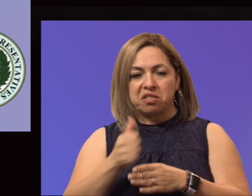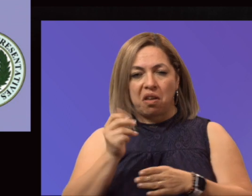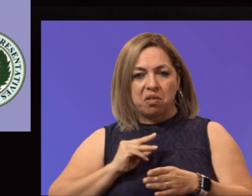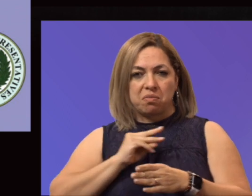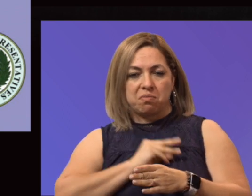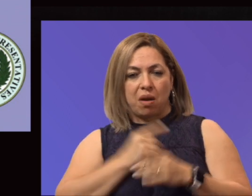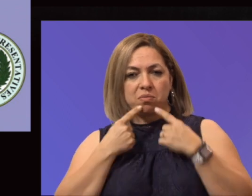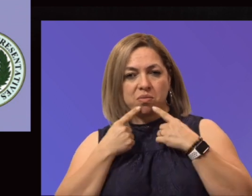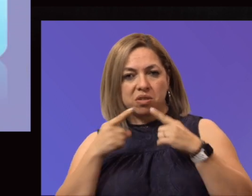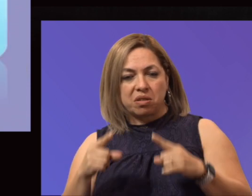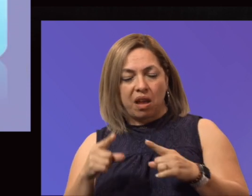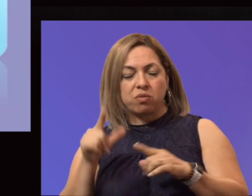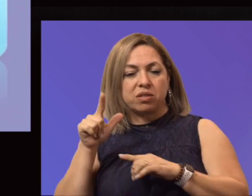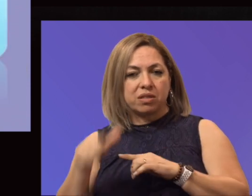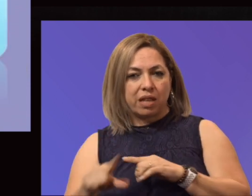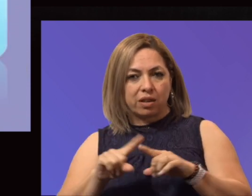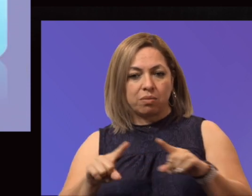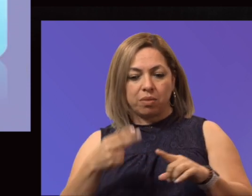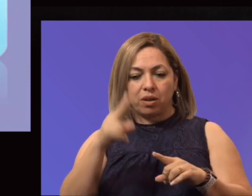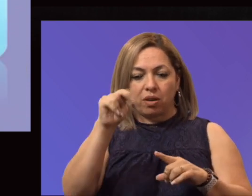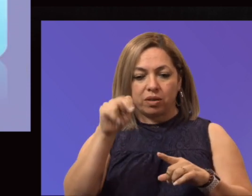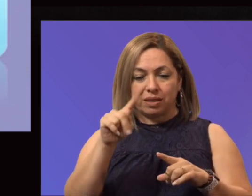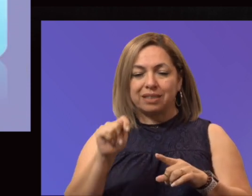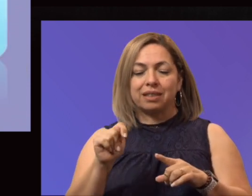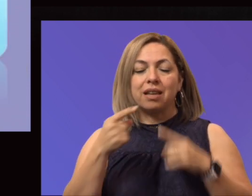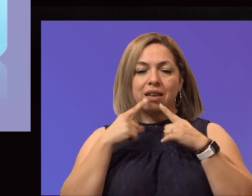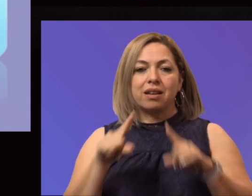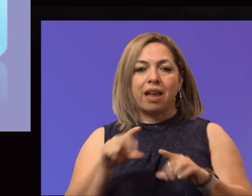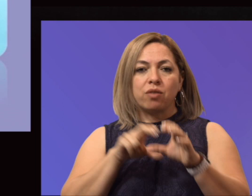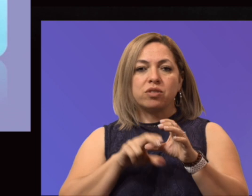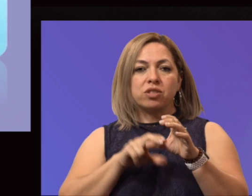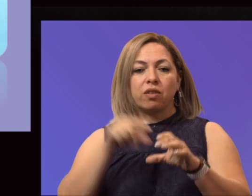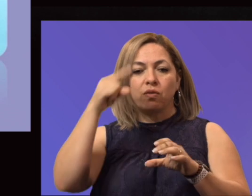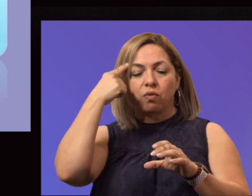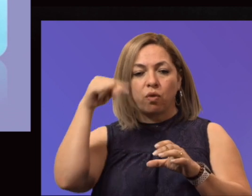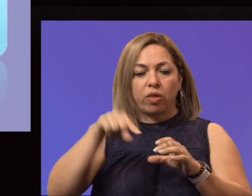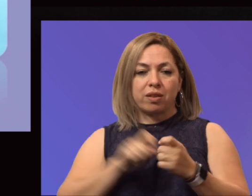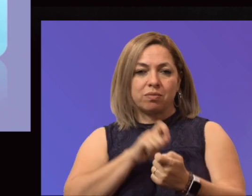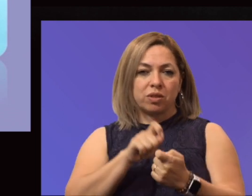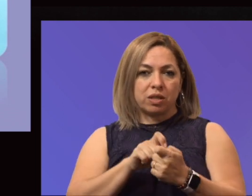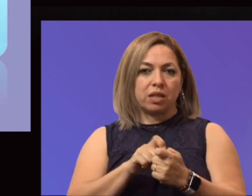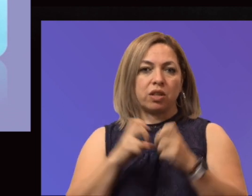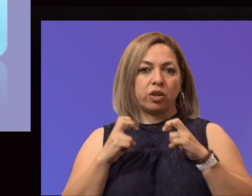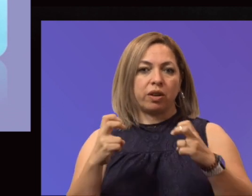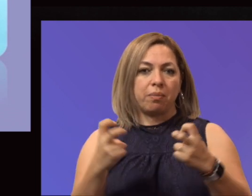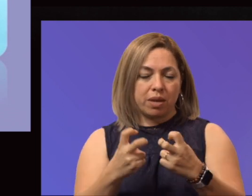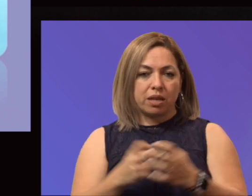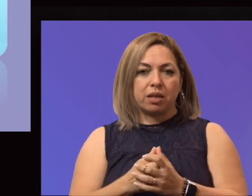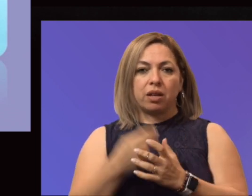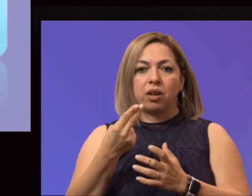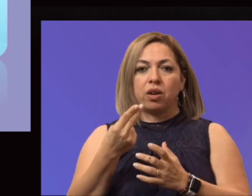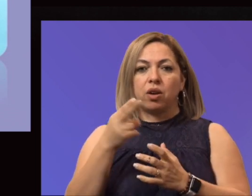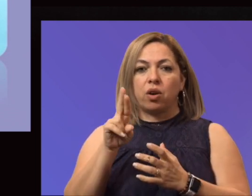that Mr. Hunt has been announced as the chair of this particular committee. The HEERF grants that we've received, you